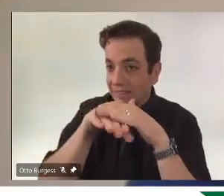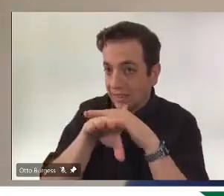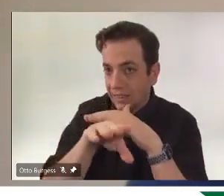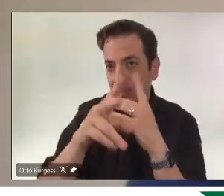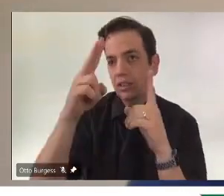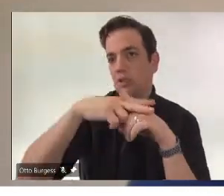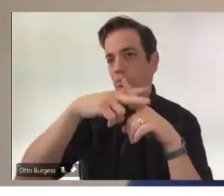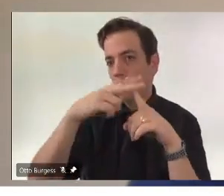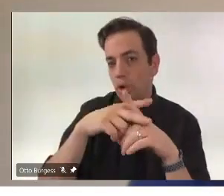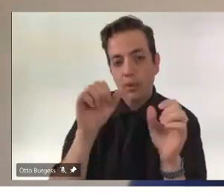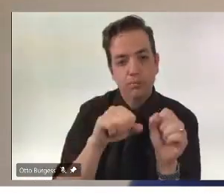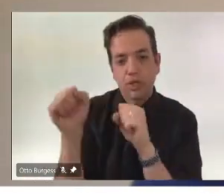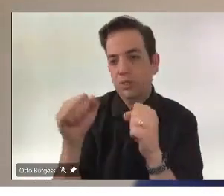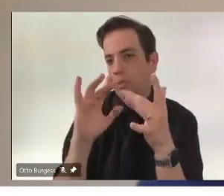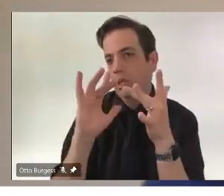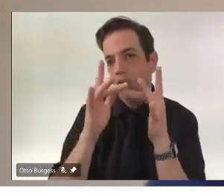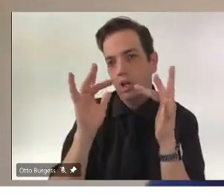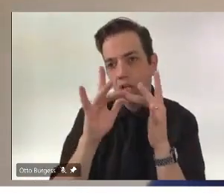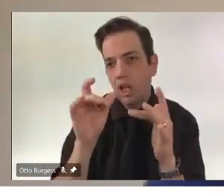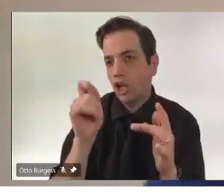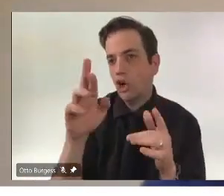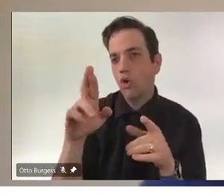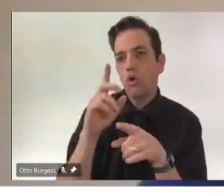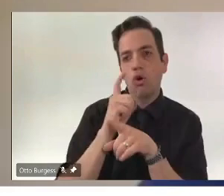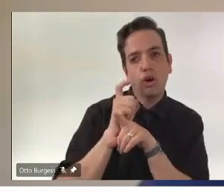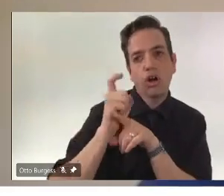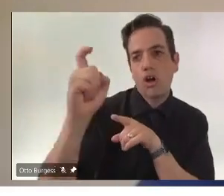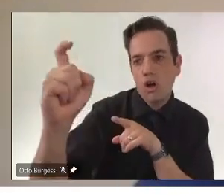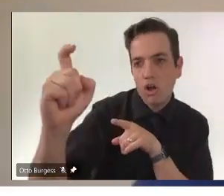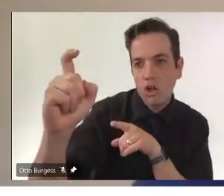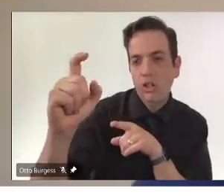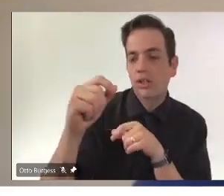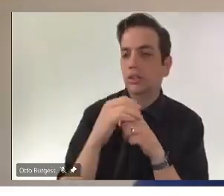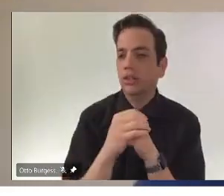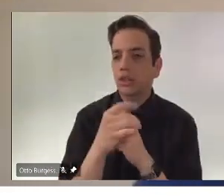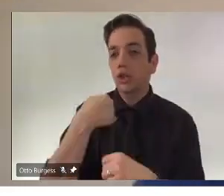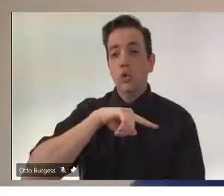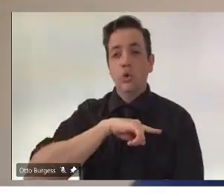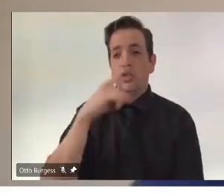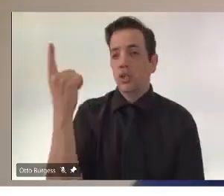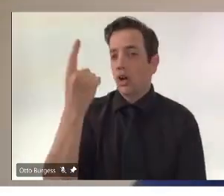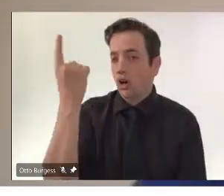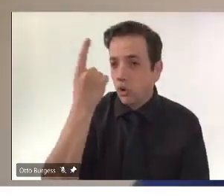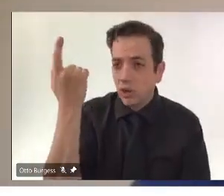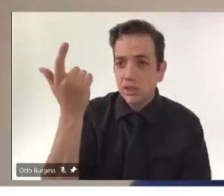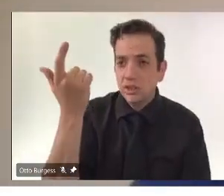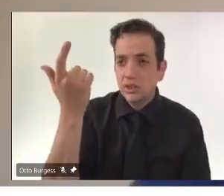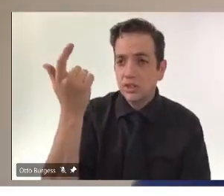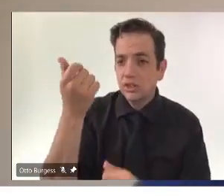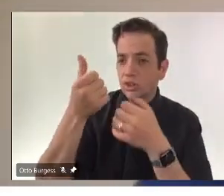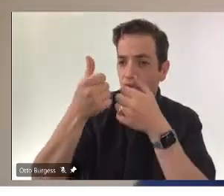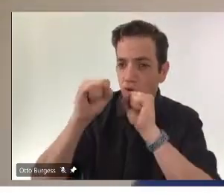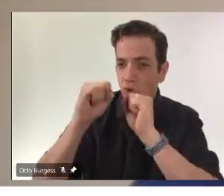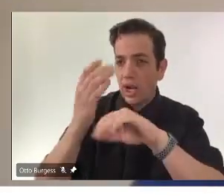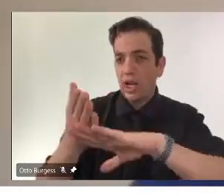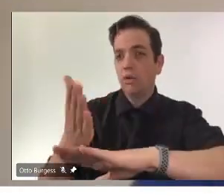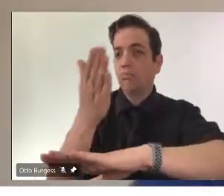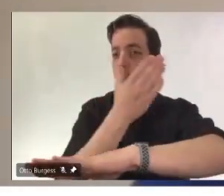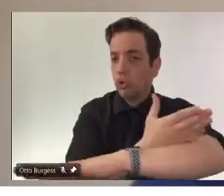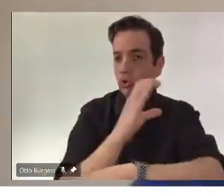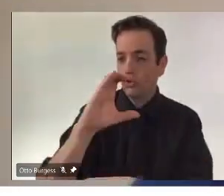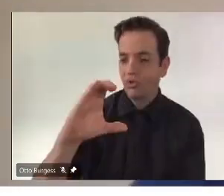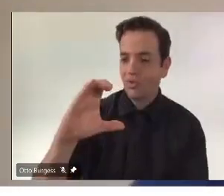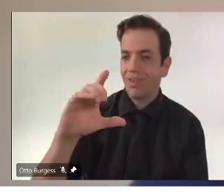by telephone. As well, we're always looking at how we can enhance clinic availability. As you know, we're